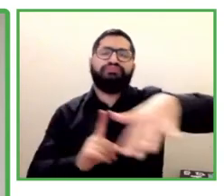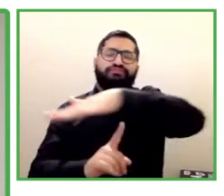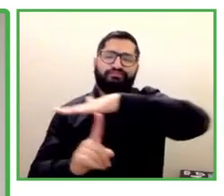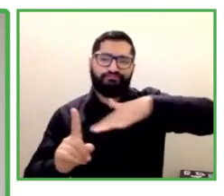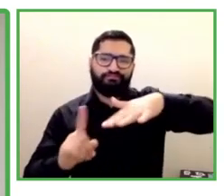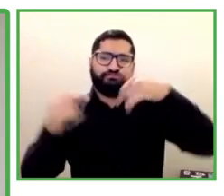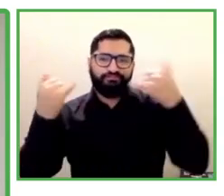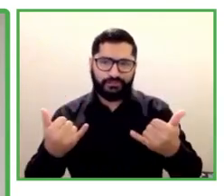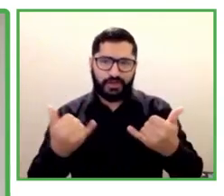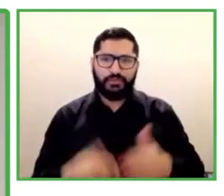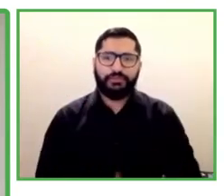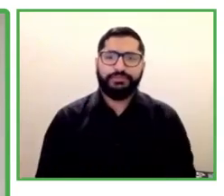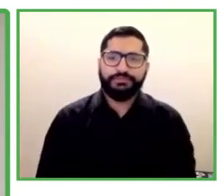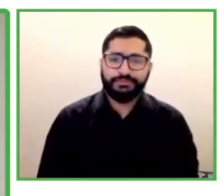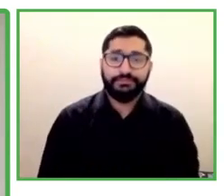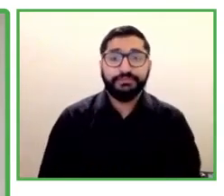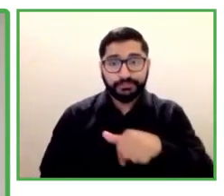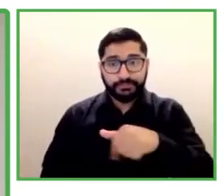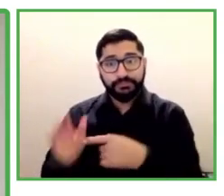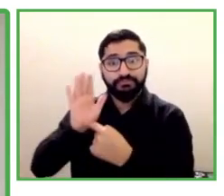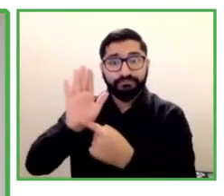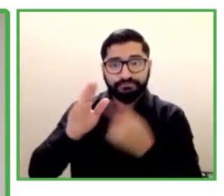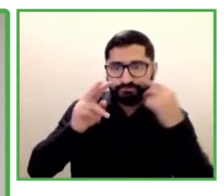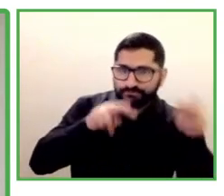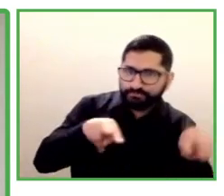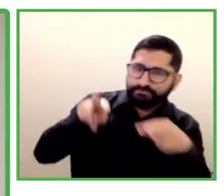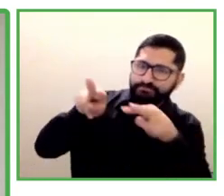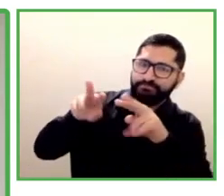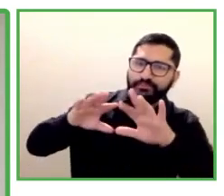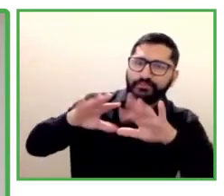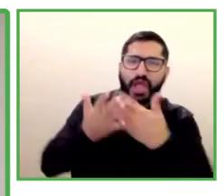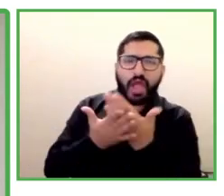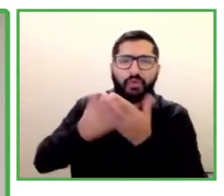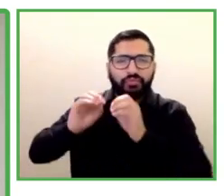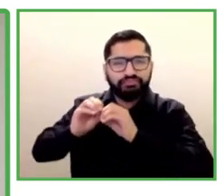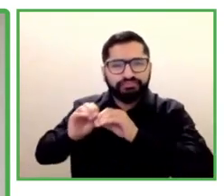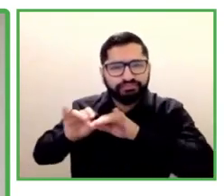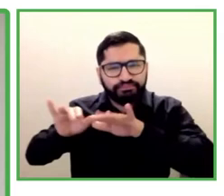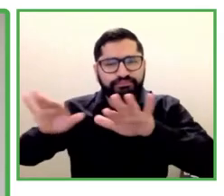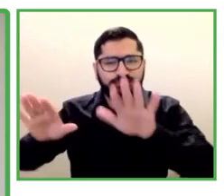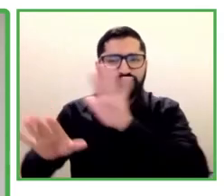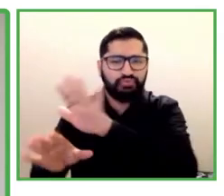funding to help them initiate replication projects in your settings.